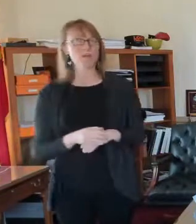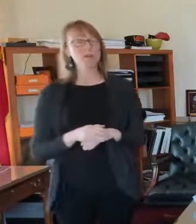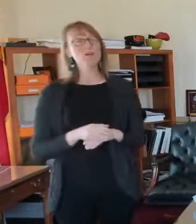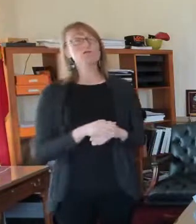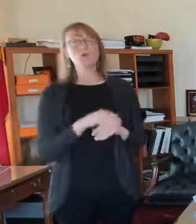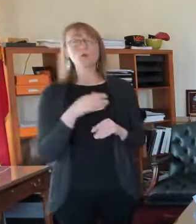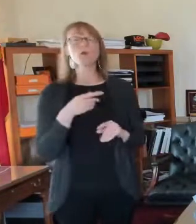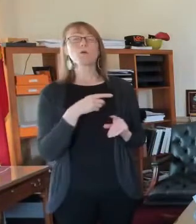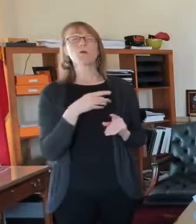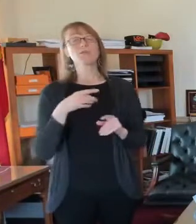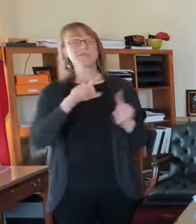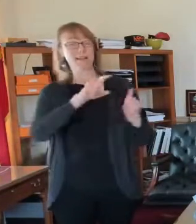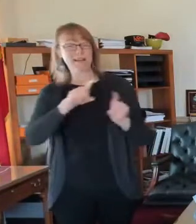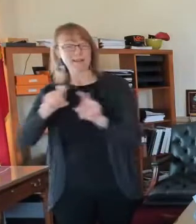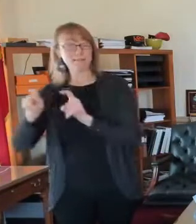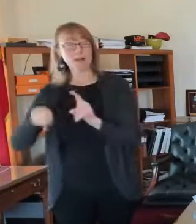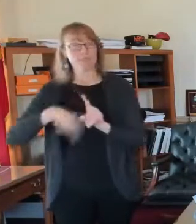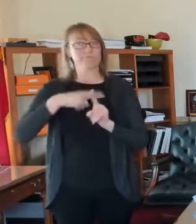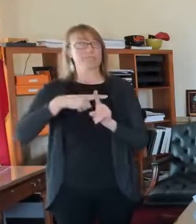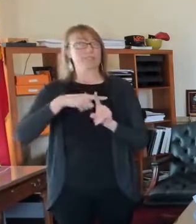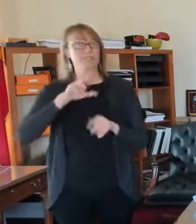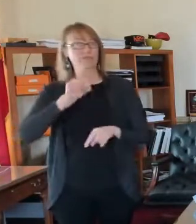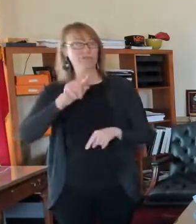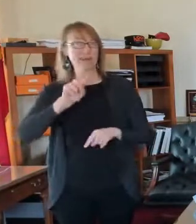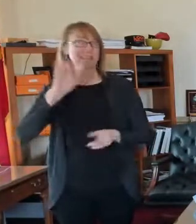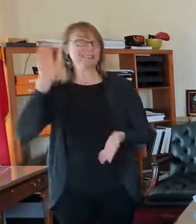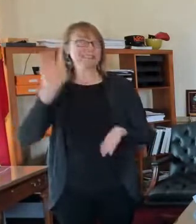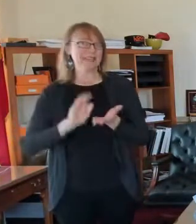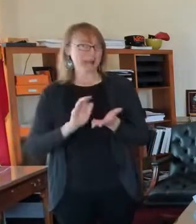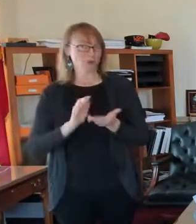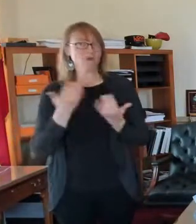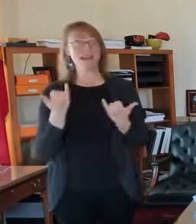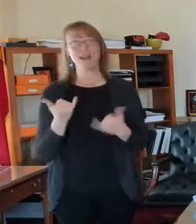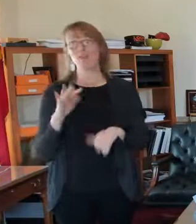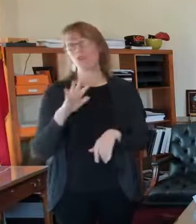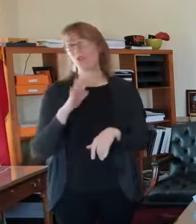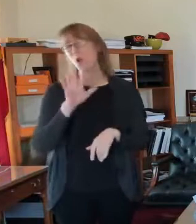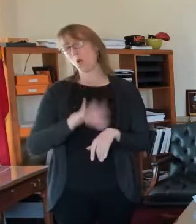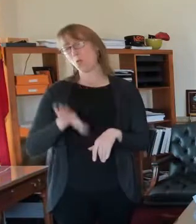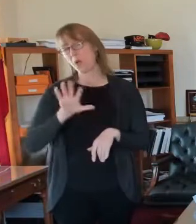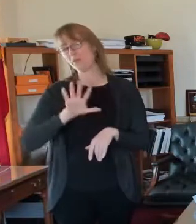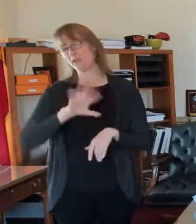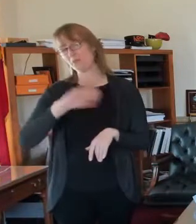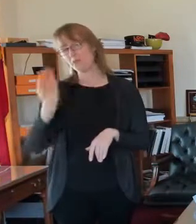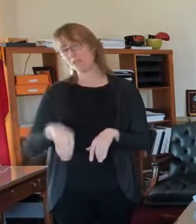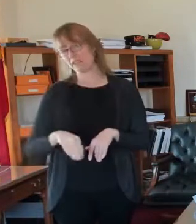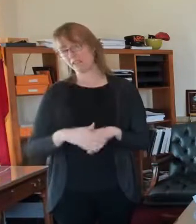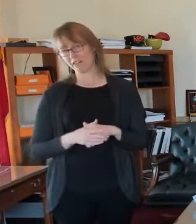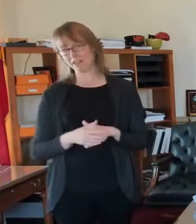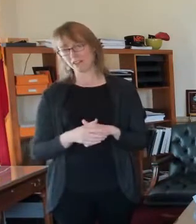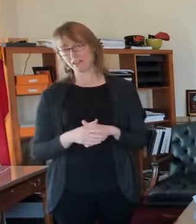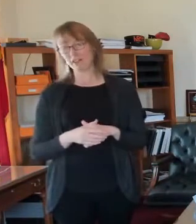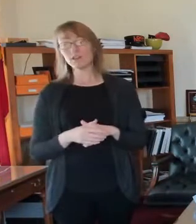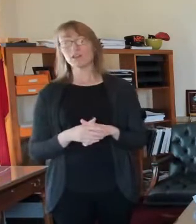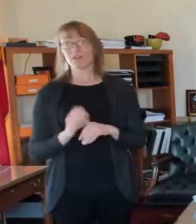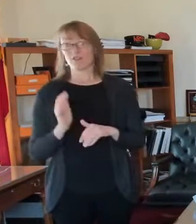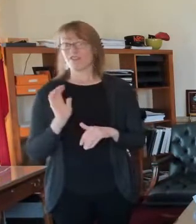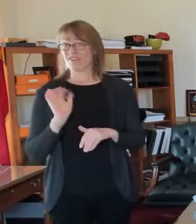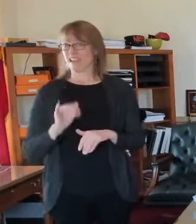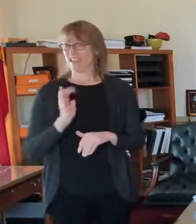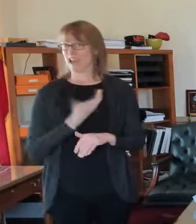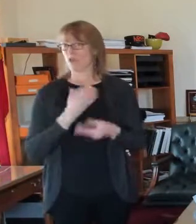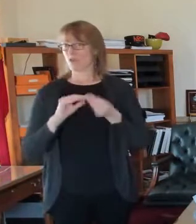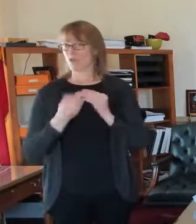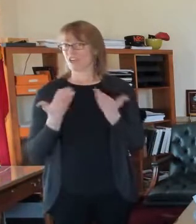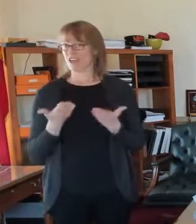of St. Louis. It's down to around 5%. Uh, it is, uh, not that low in the region, but it's still